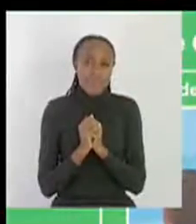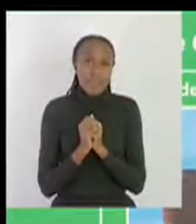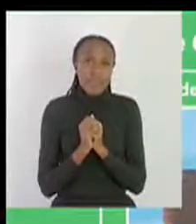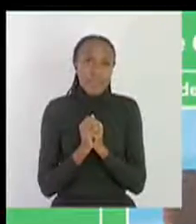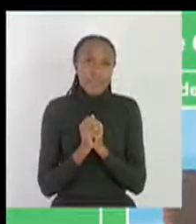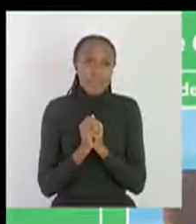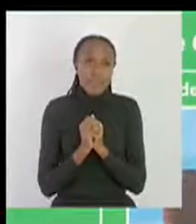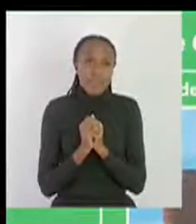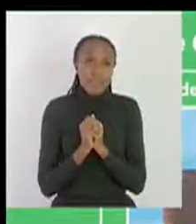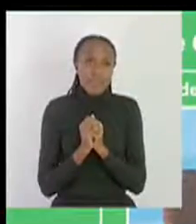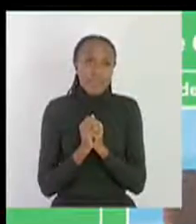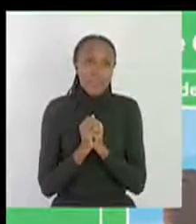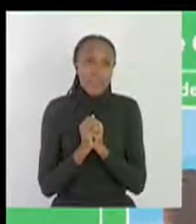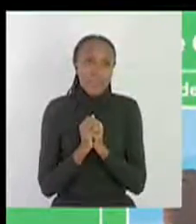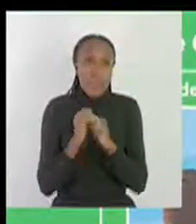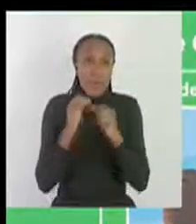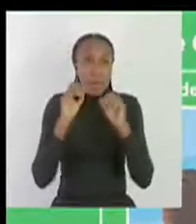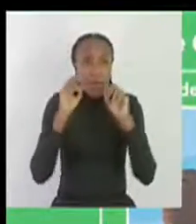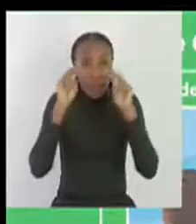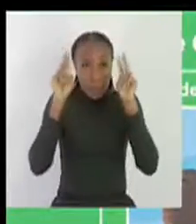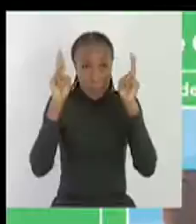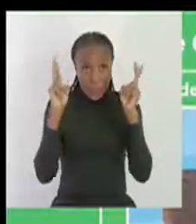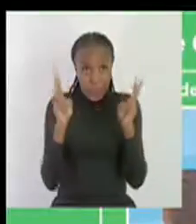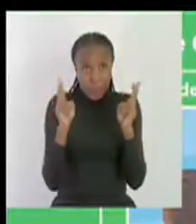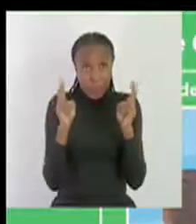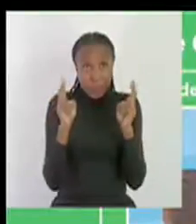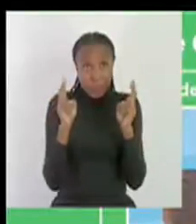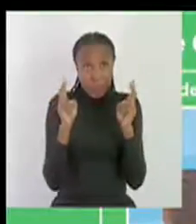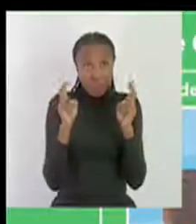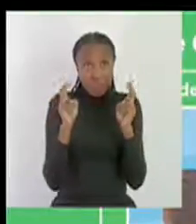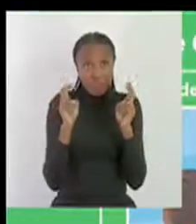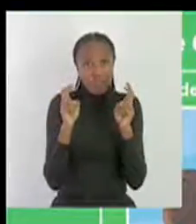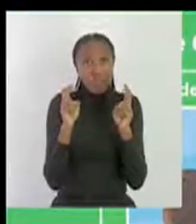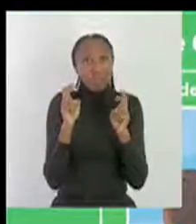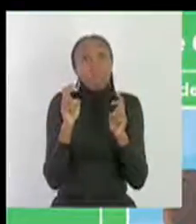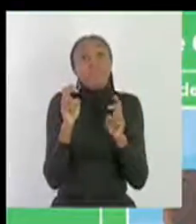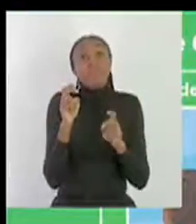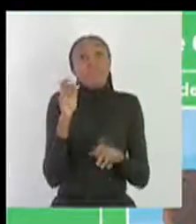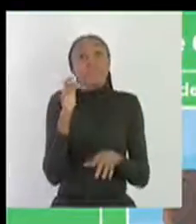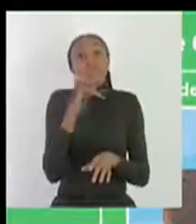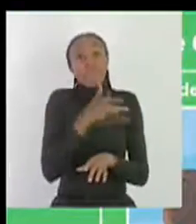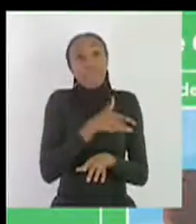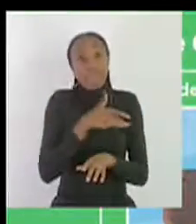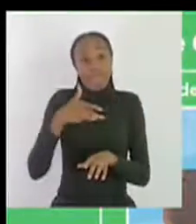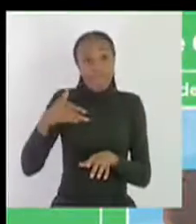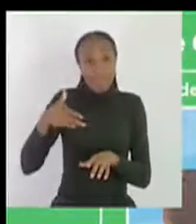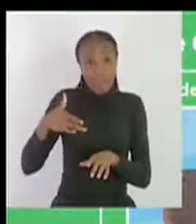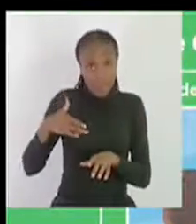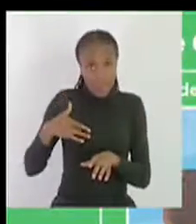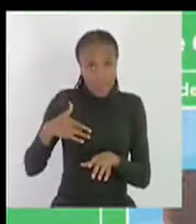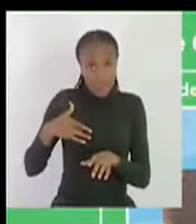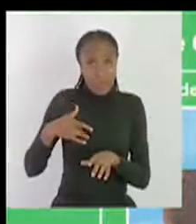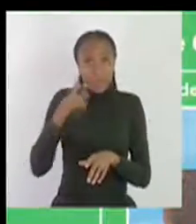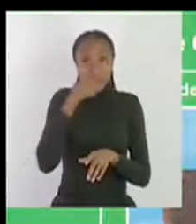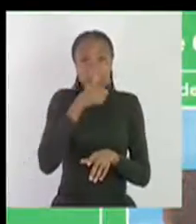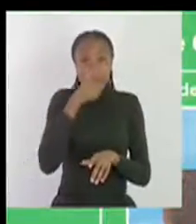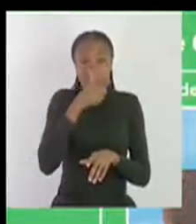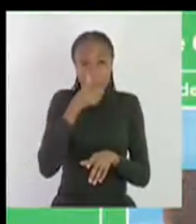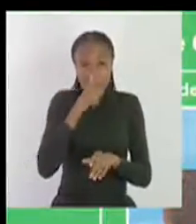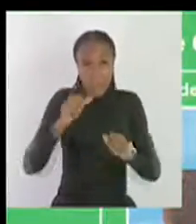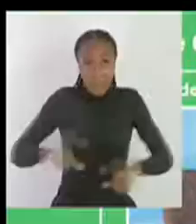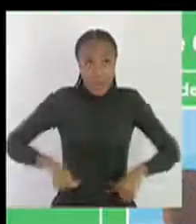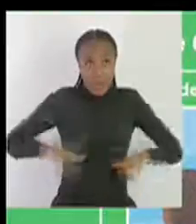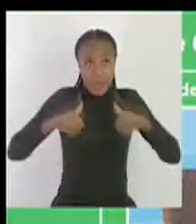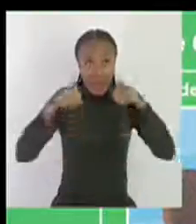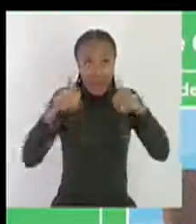our today's lesson is uh based on science grade 7 week 4 which will focus on sexuality